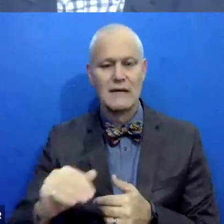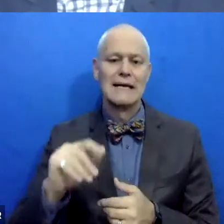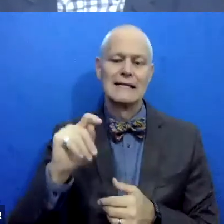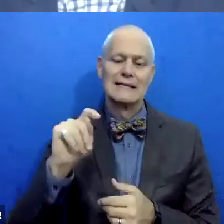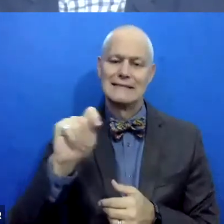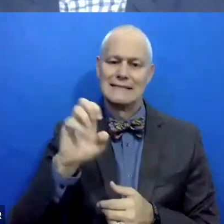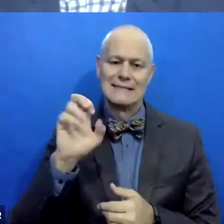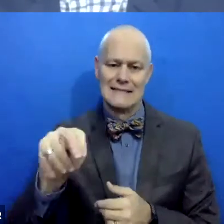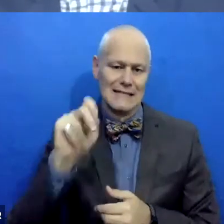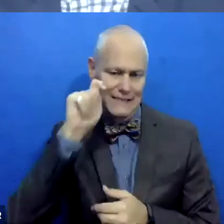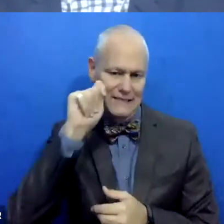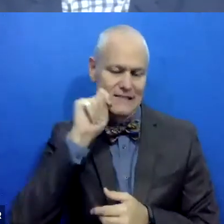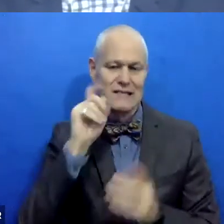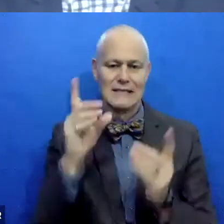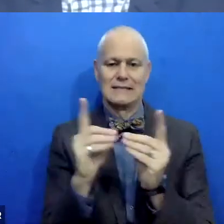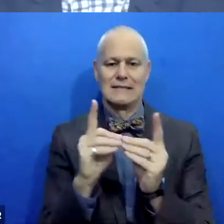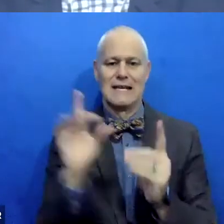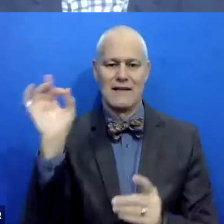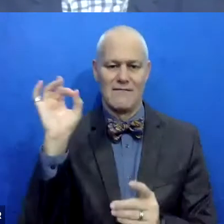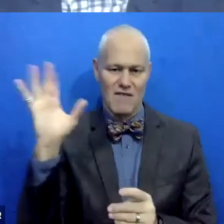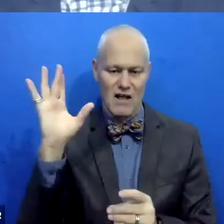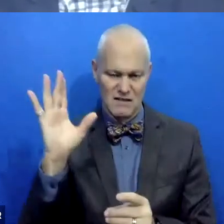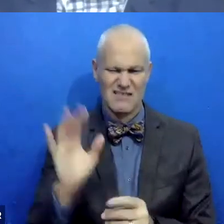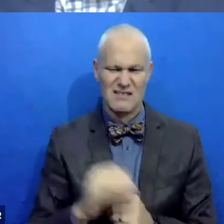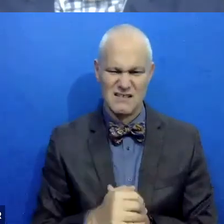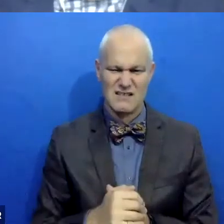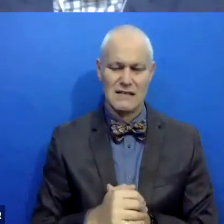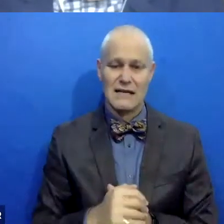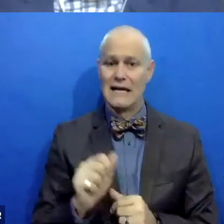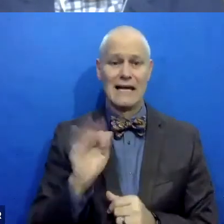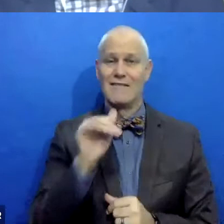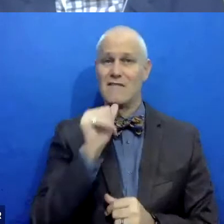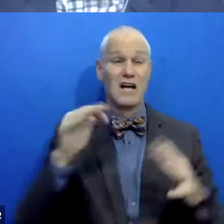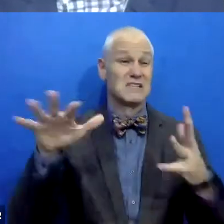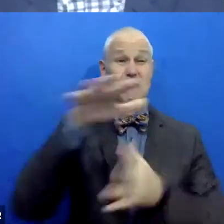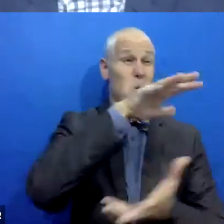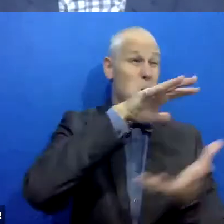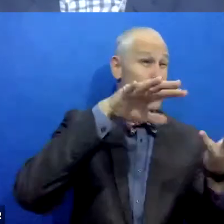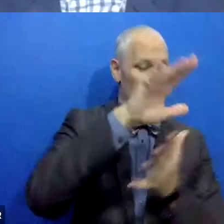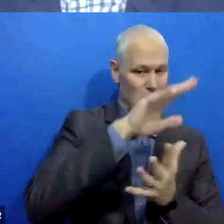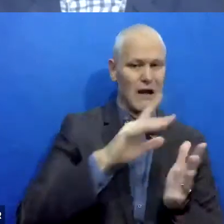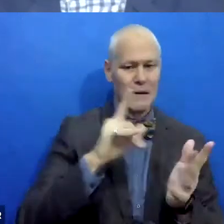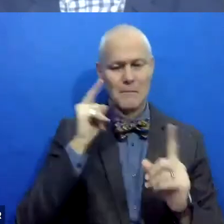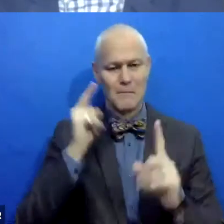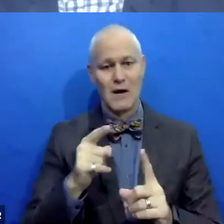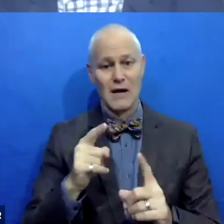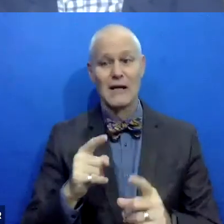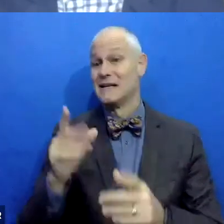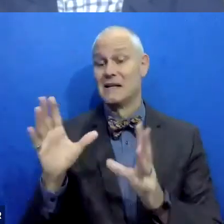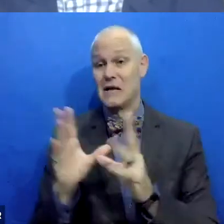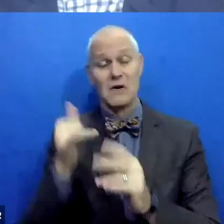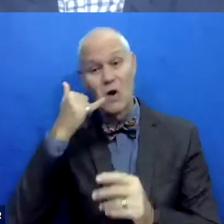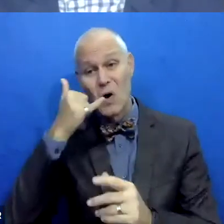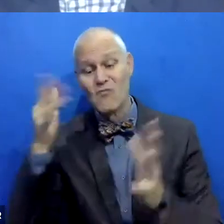I, you know, it's, um, getting, if, if it were not smoky, I would definitely make a point of like the minute I finish a call,